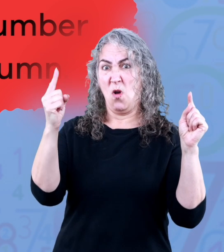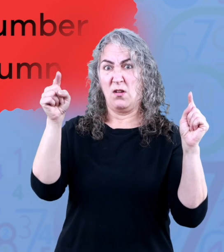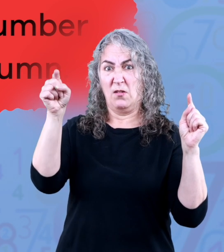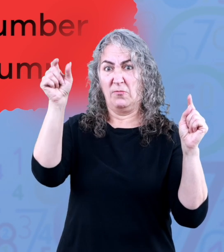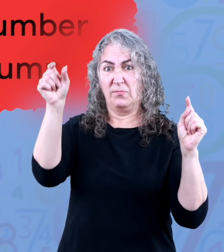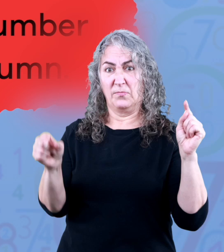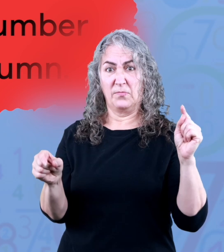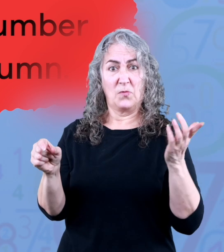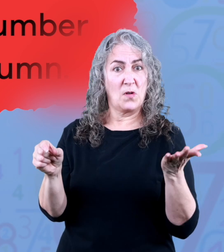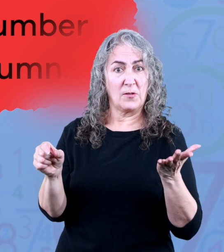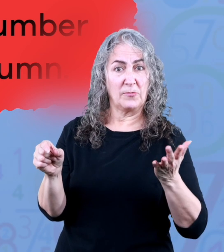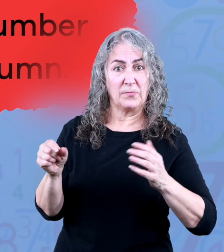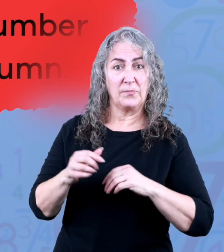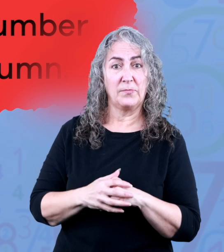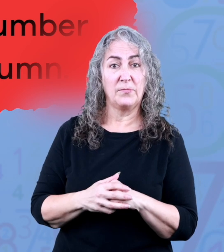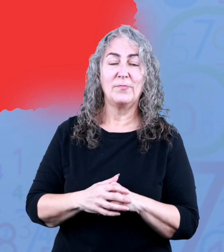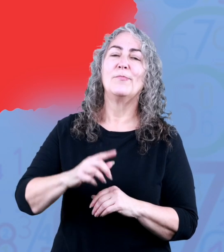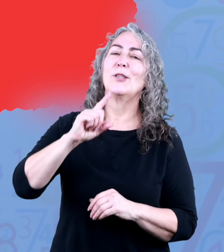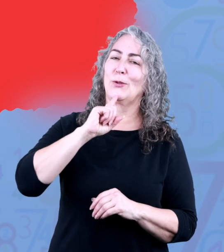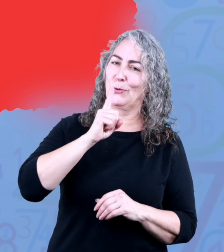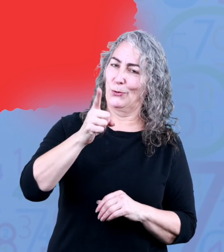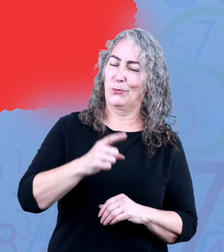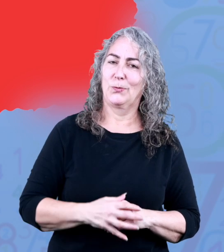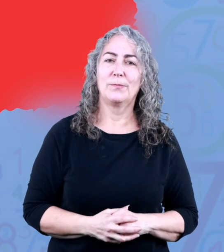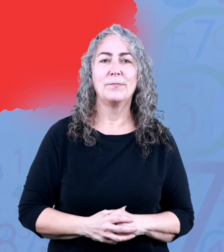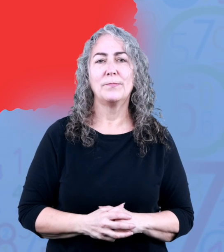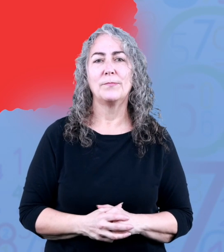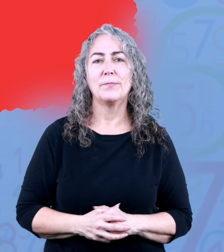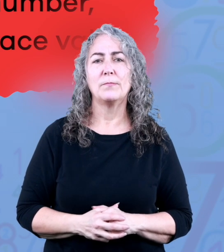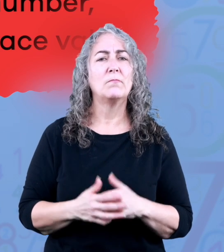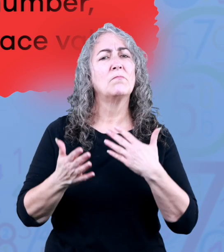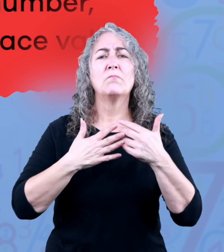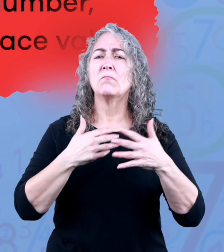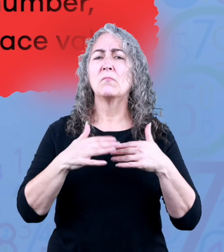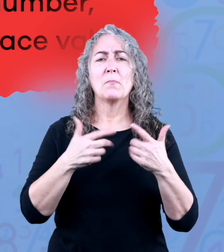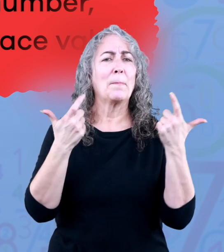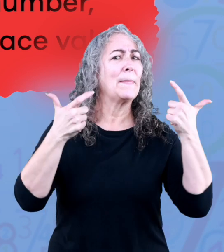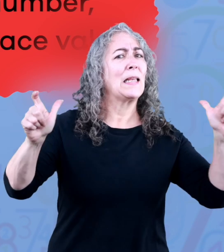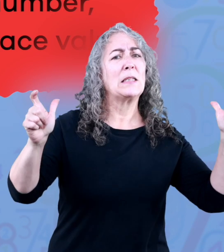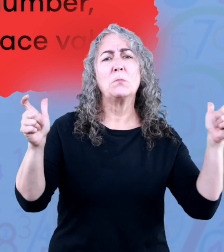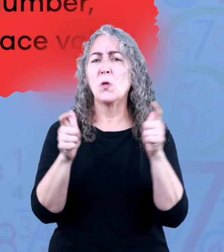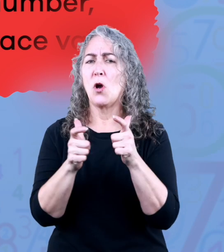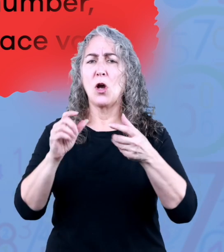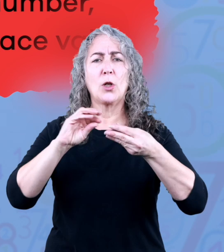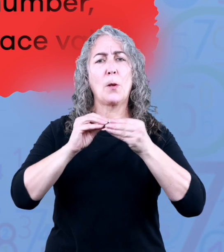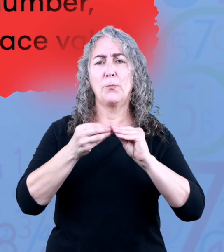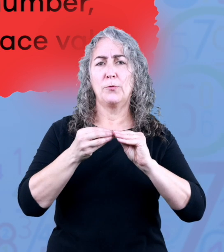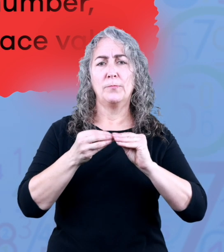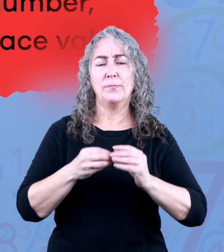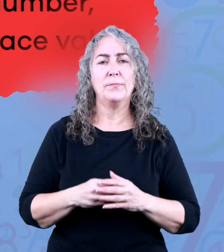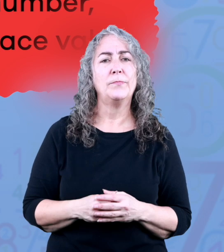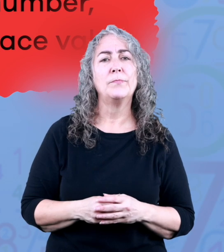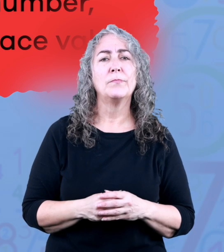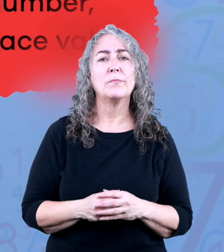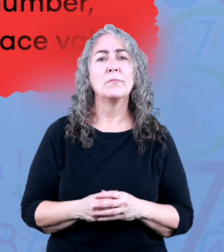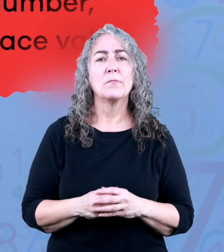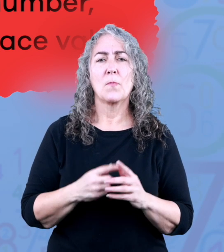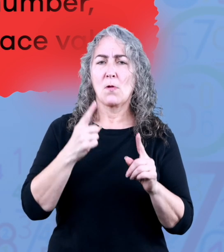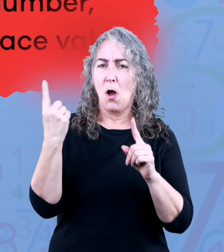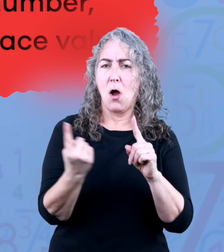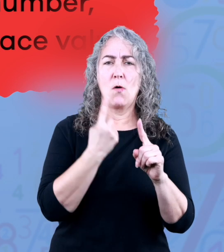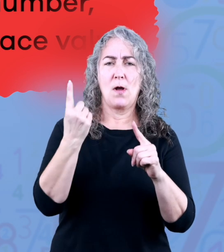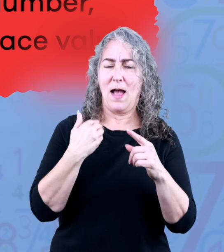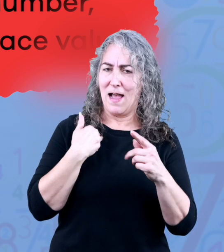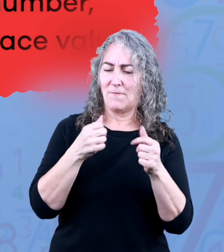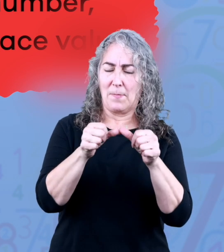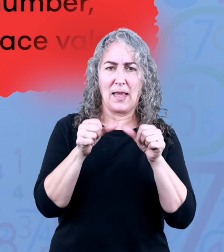in the ones column true no matter how big or small the number the last